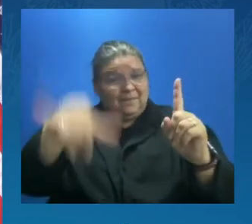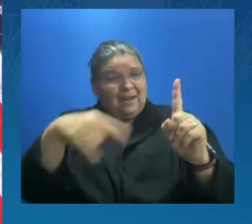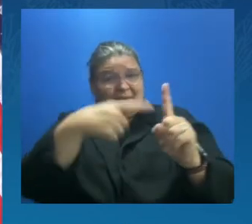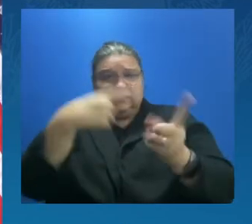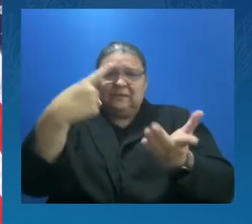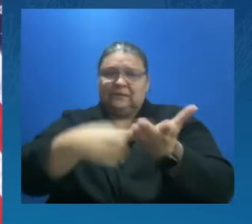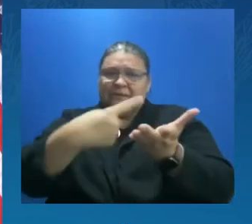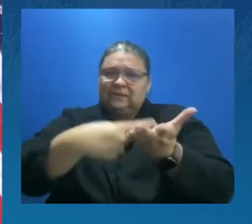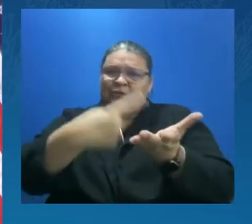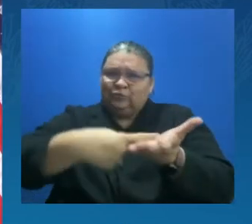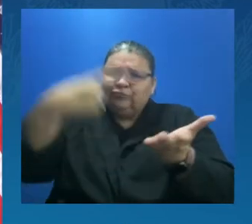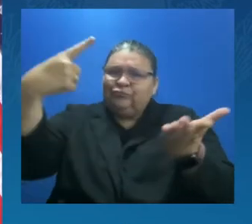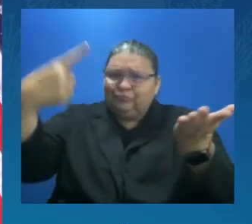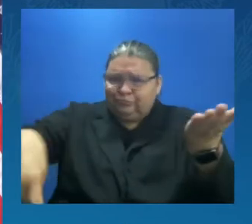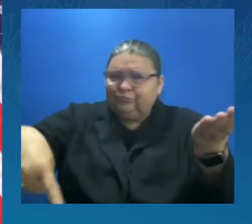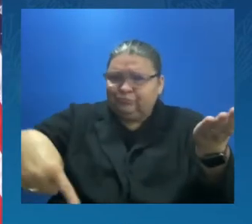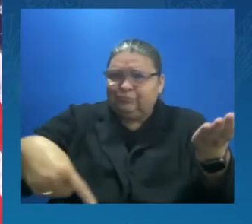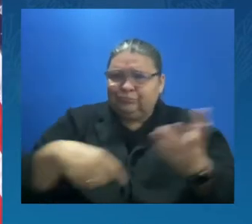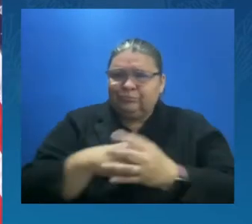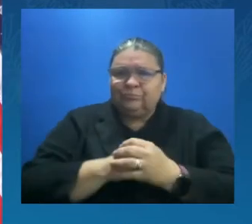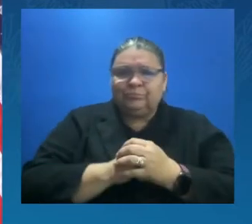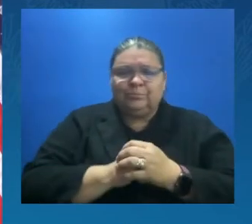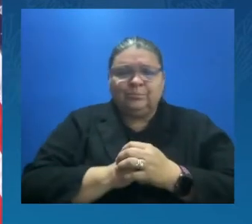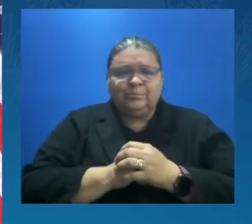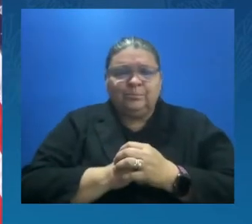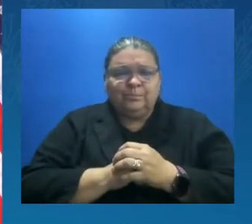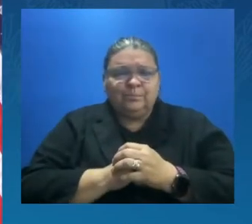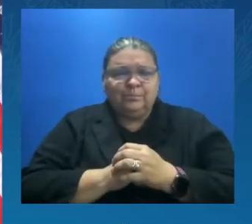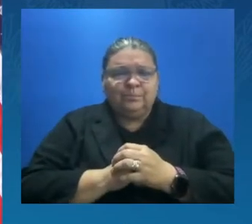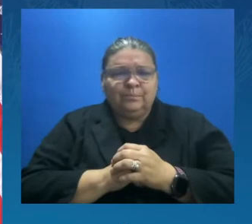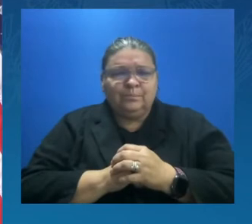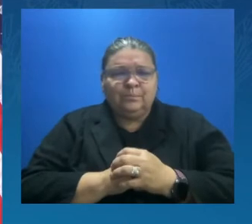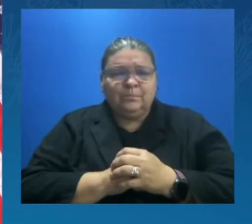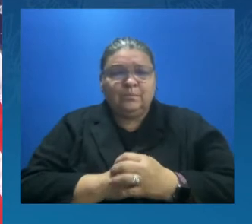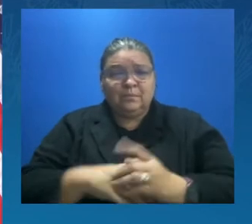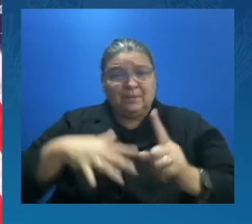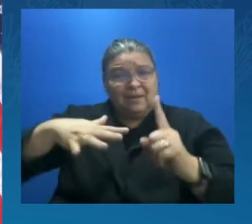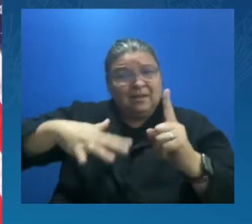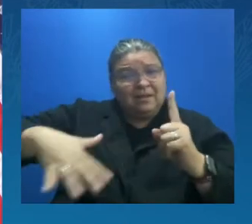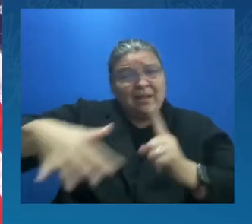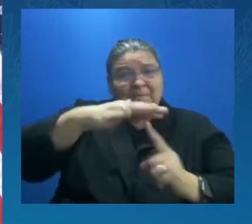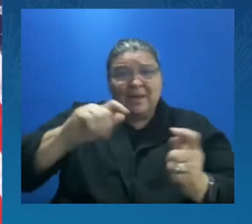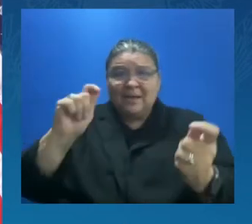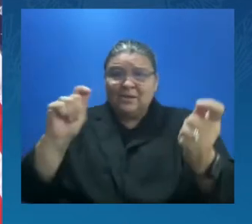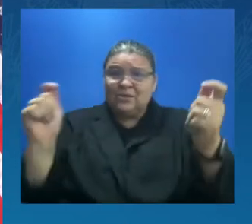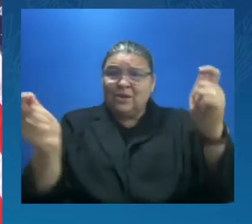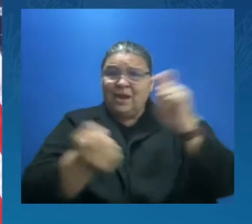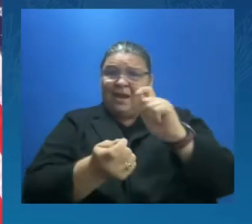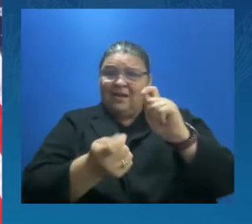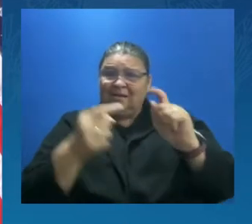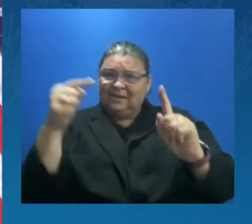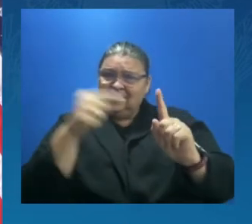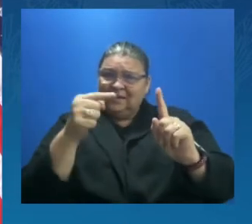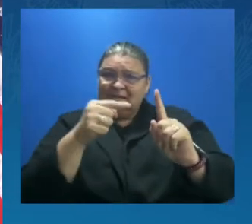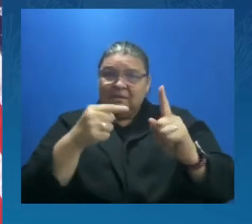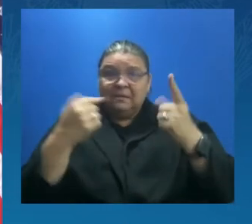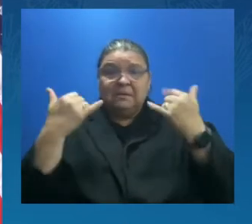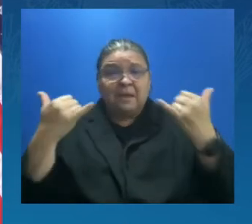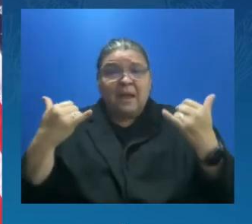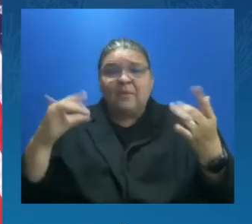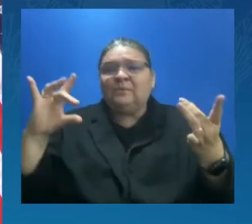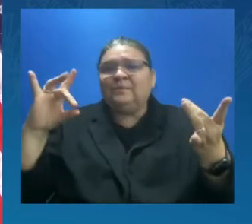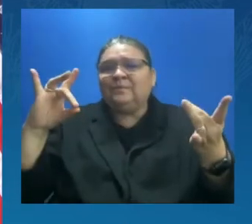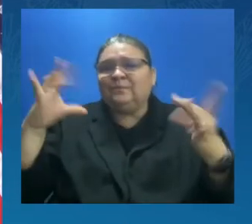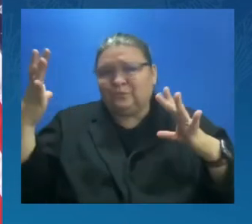Climate change has become a climate crisis, and a threat has